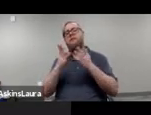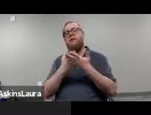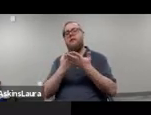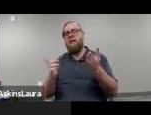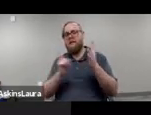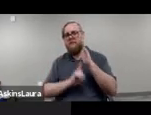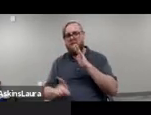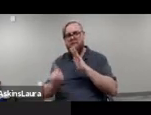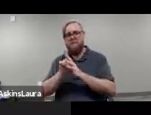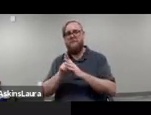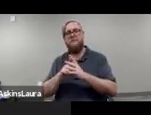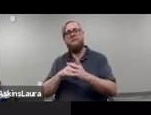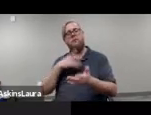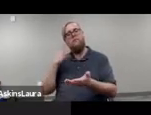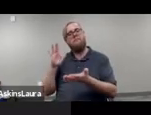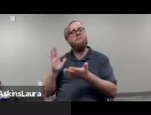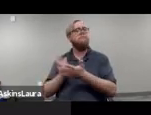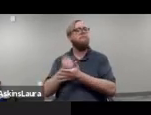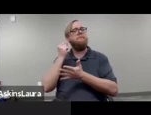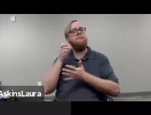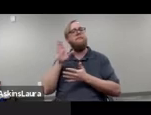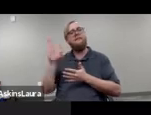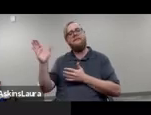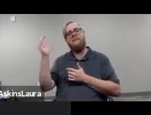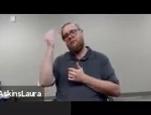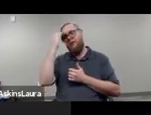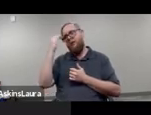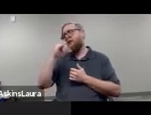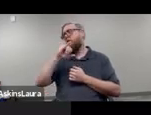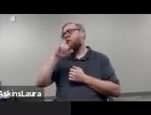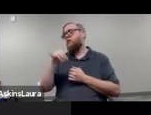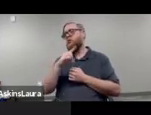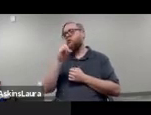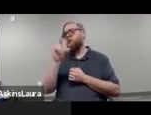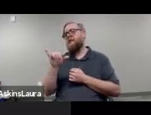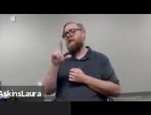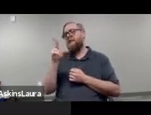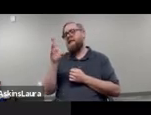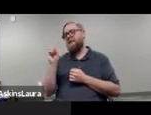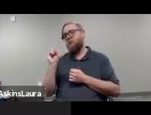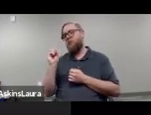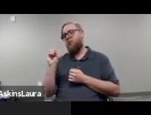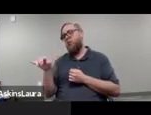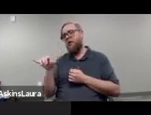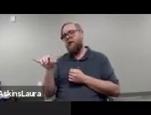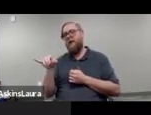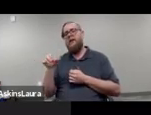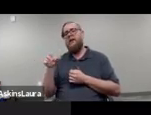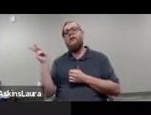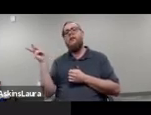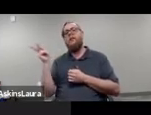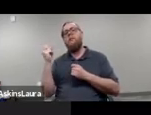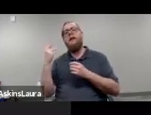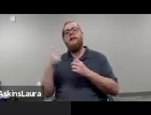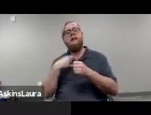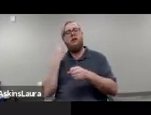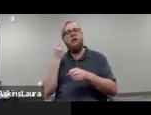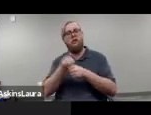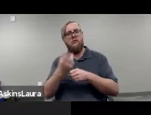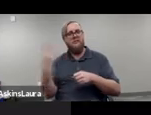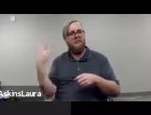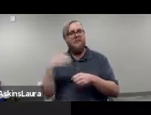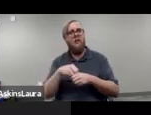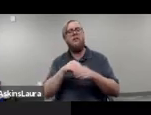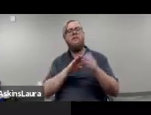maximize his knowledge. And of course, Judy and Leroy, with all the years of involvement